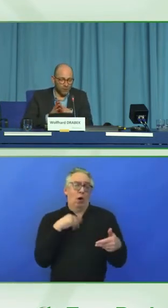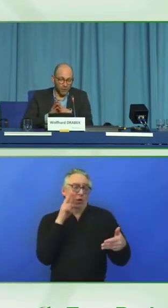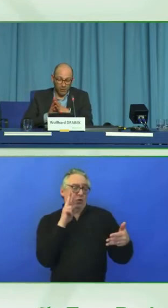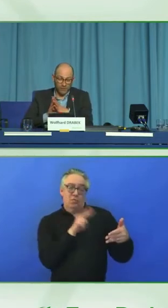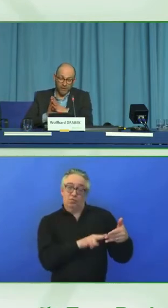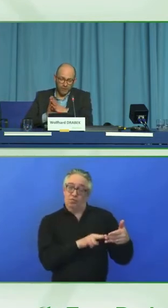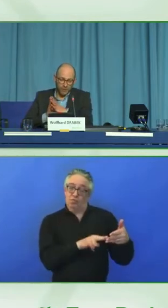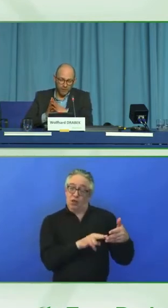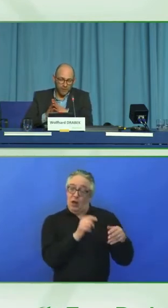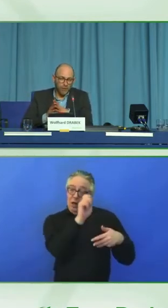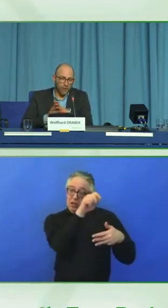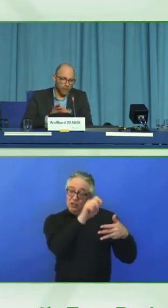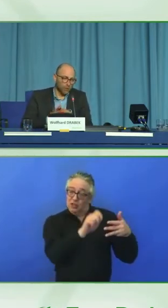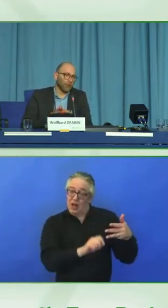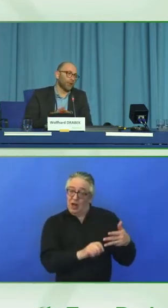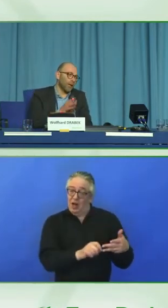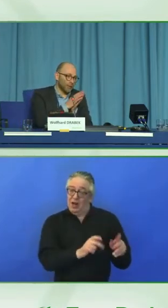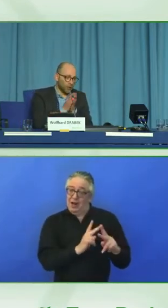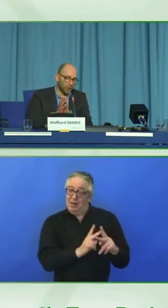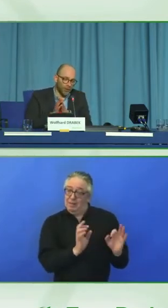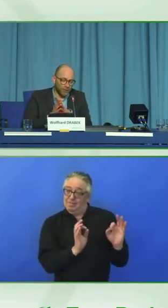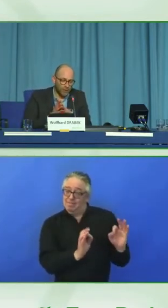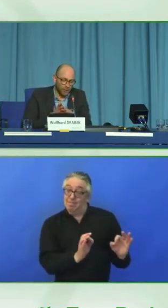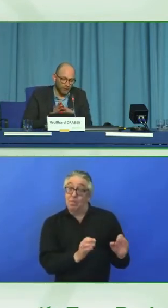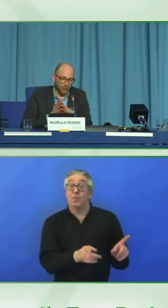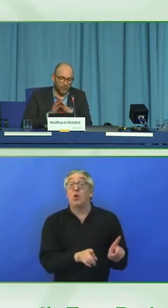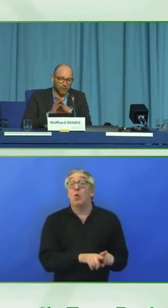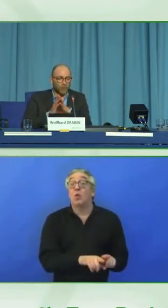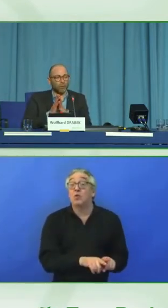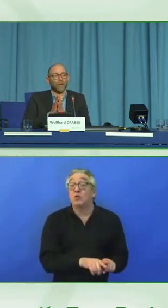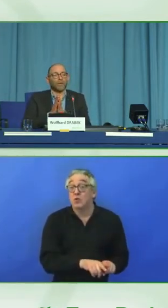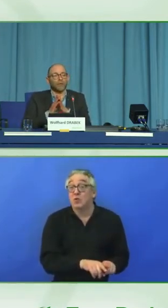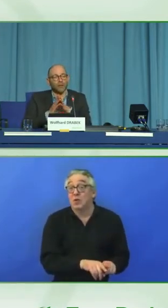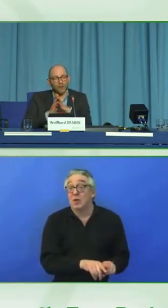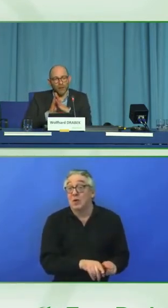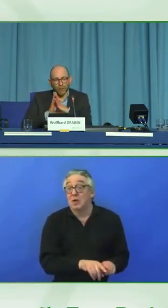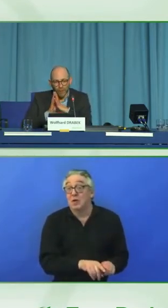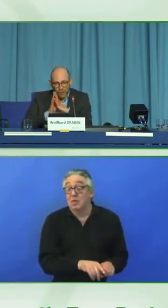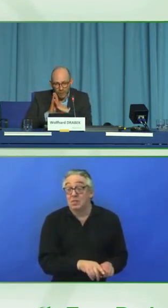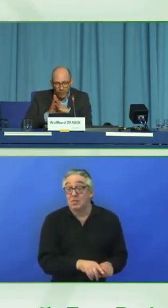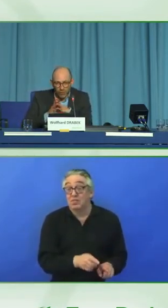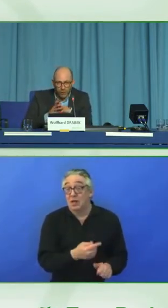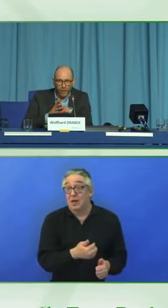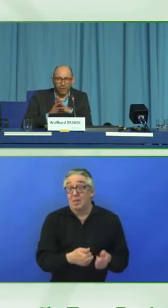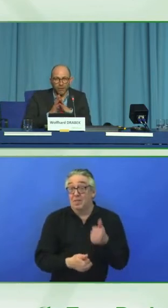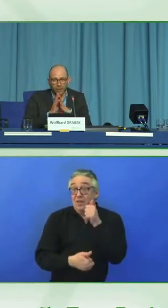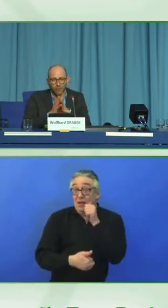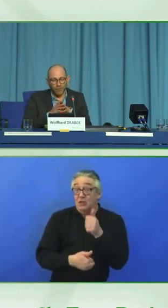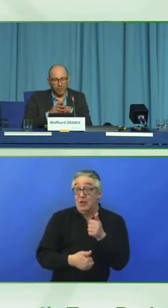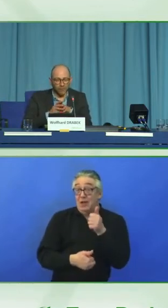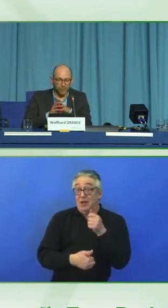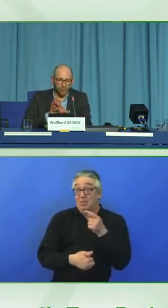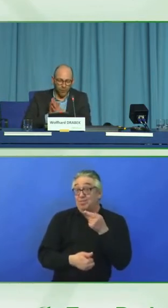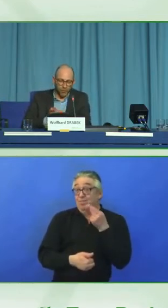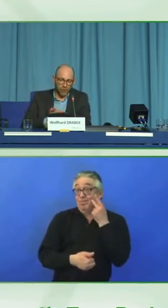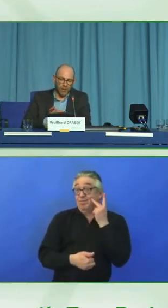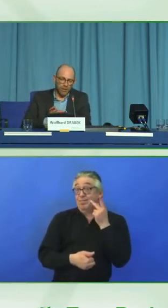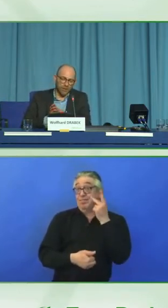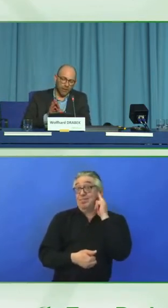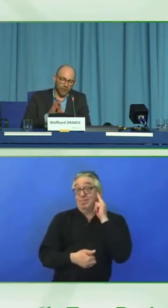when it comes to digital developments. So, in the last two days, we've seen so many new and innovative